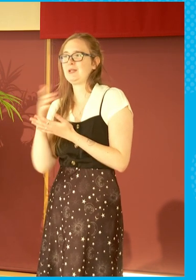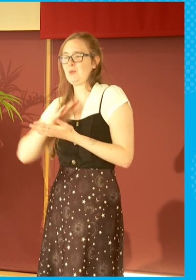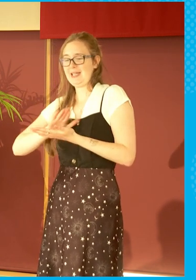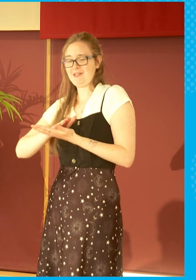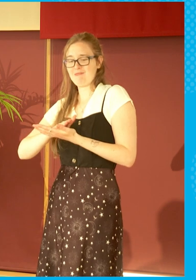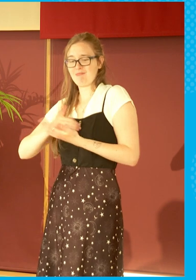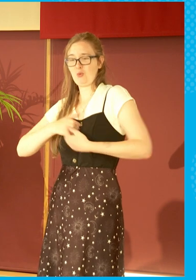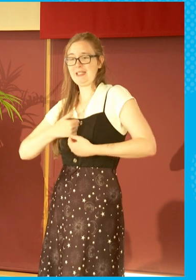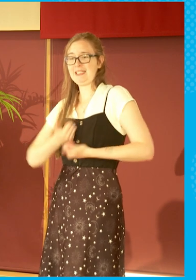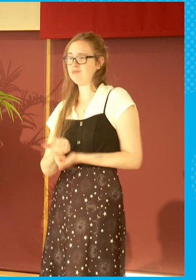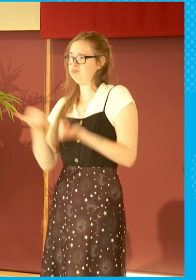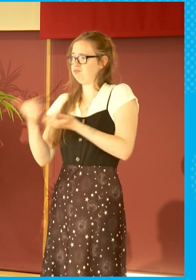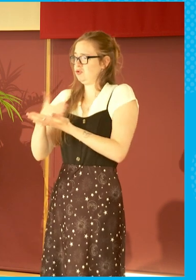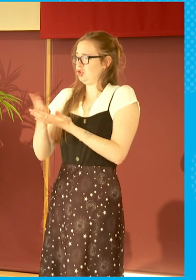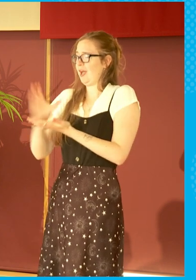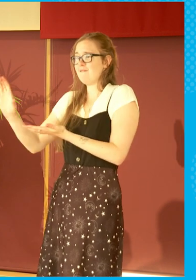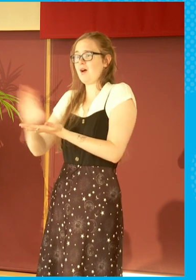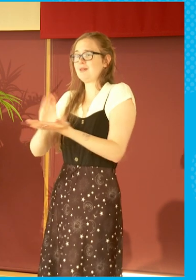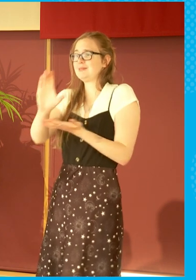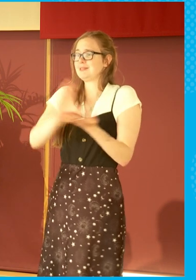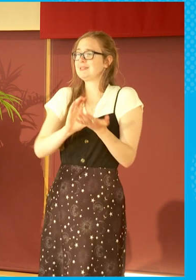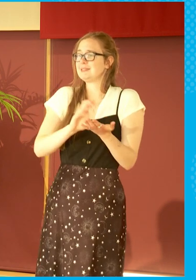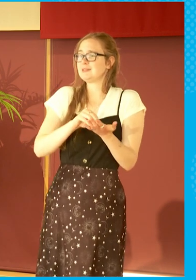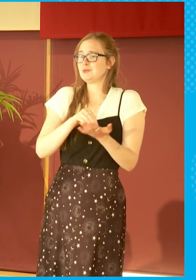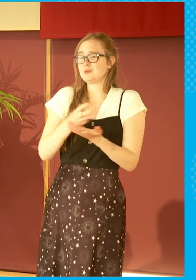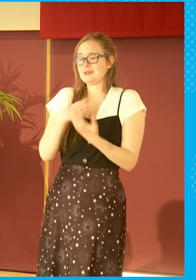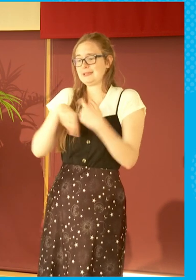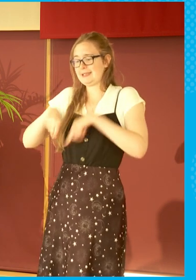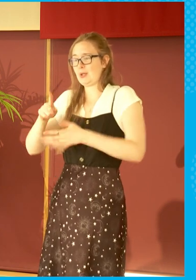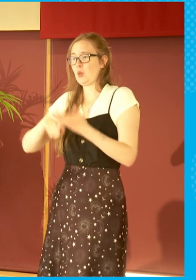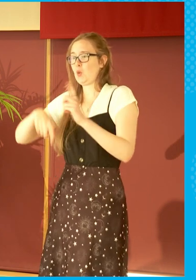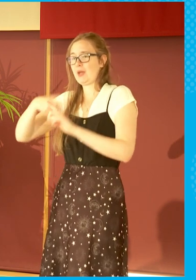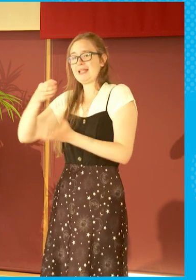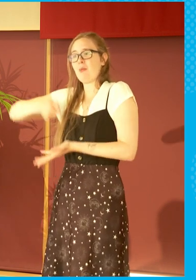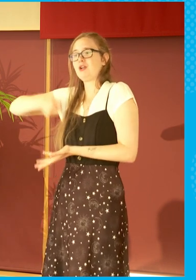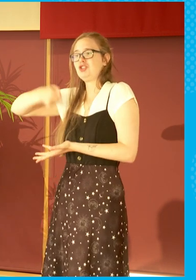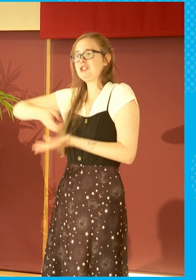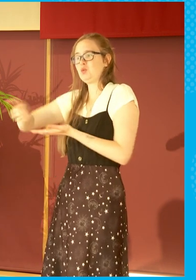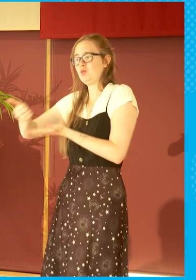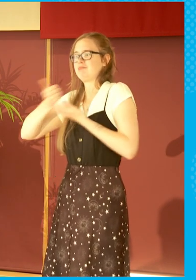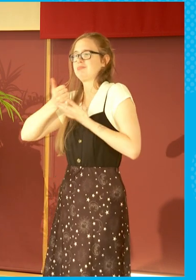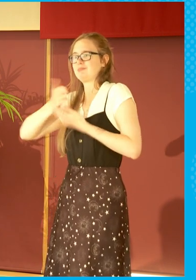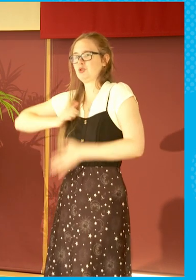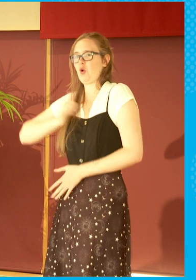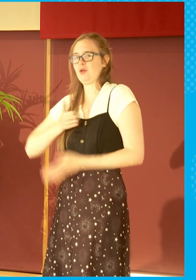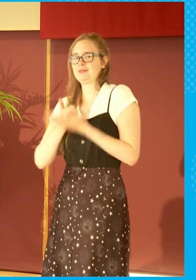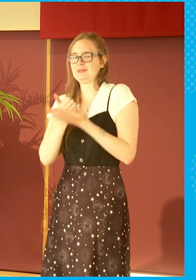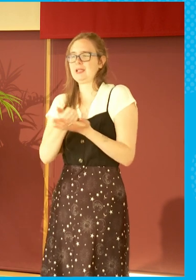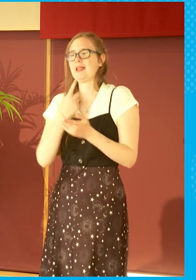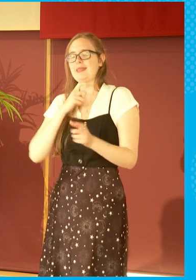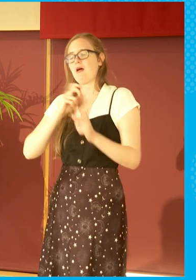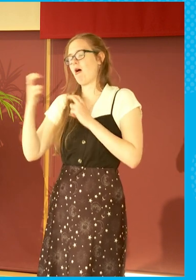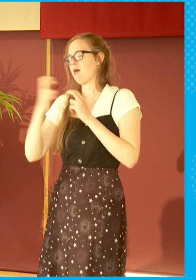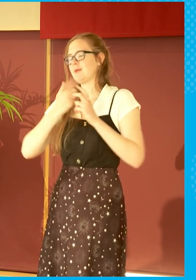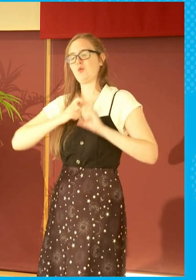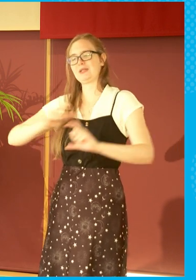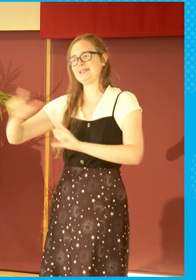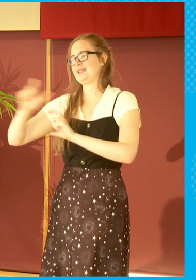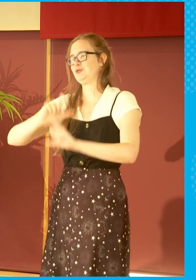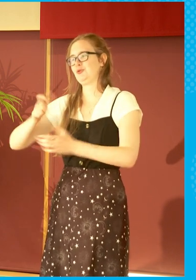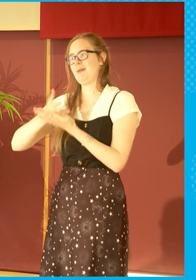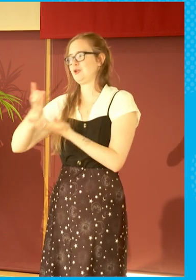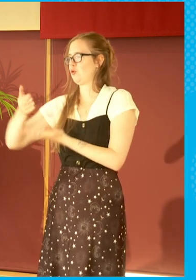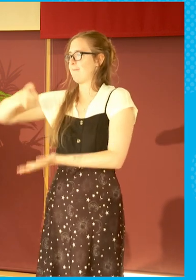a proportionate share of what's spent within the UK. And I think that argument will never go away. But I think there